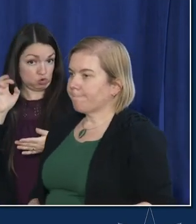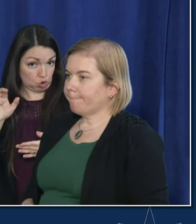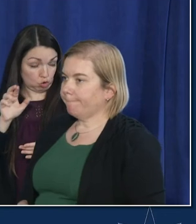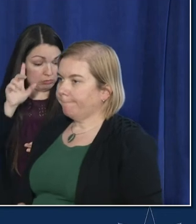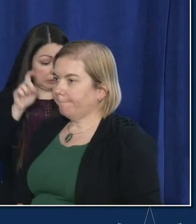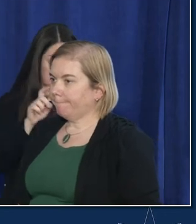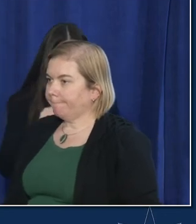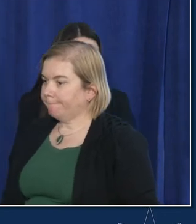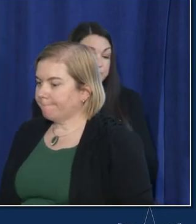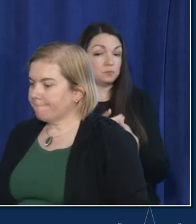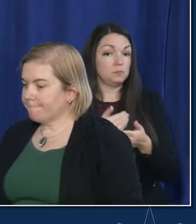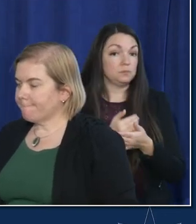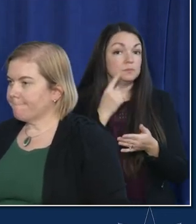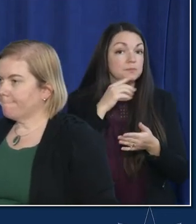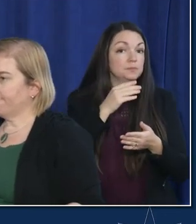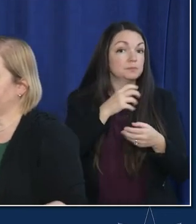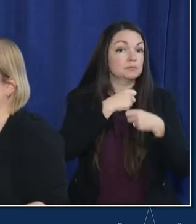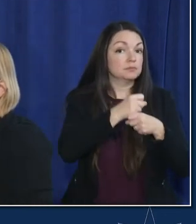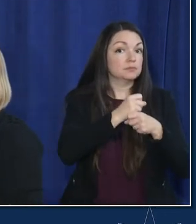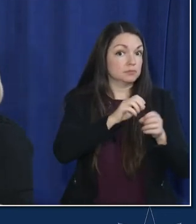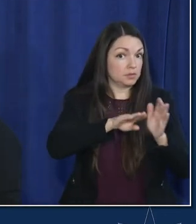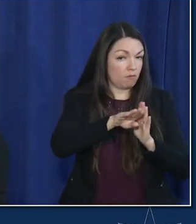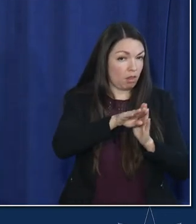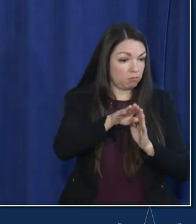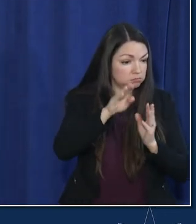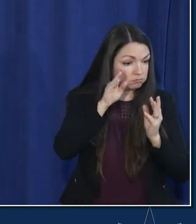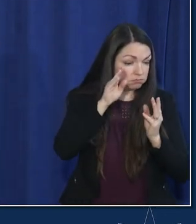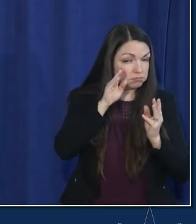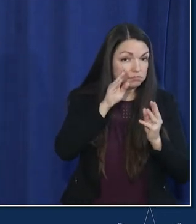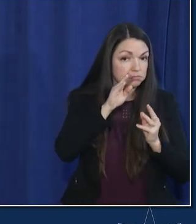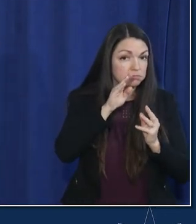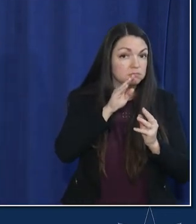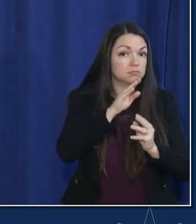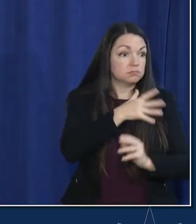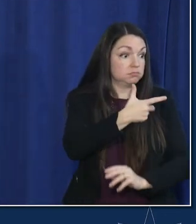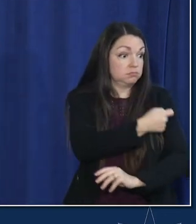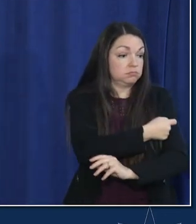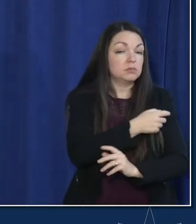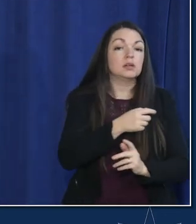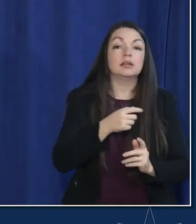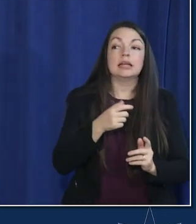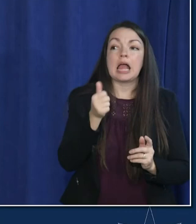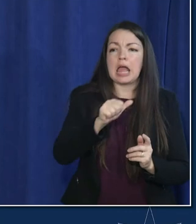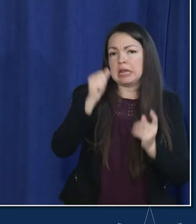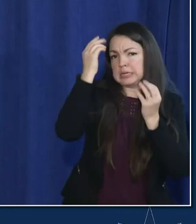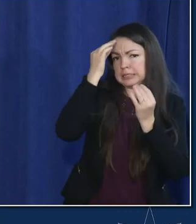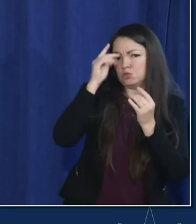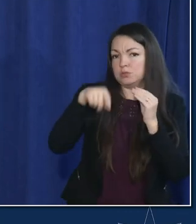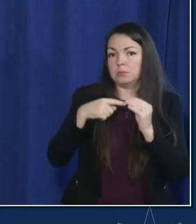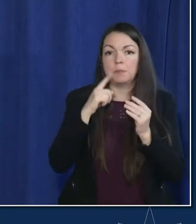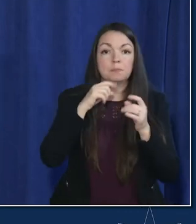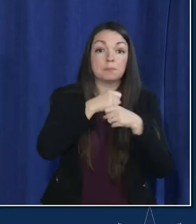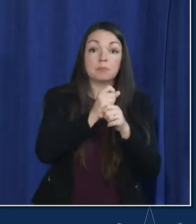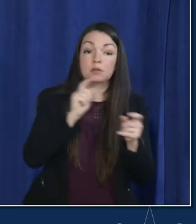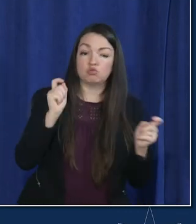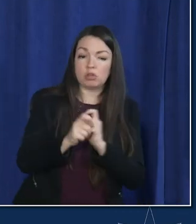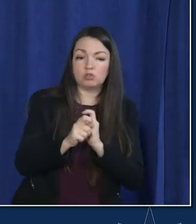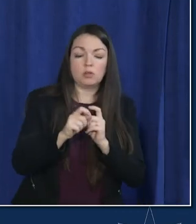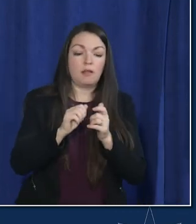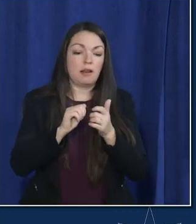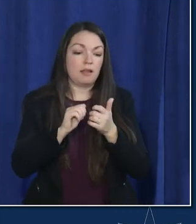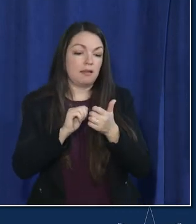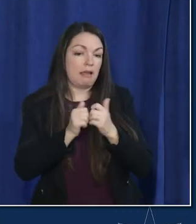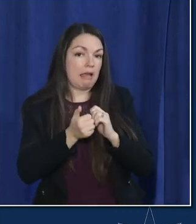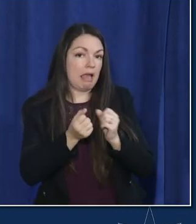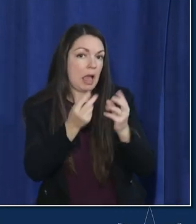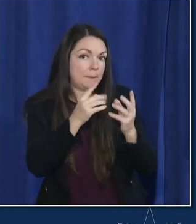while that's being developed would there be any consideration to making the changes to um the method of learning how